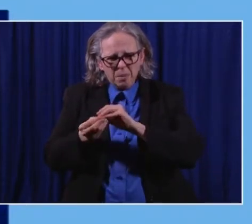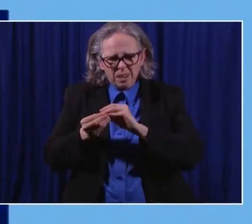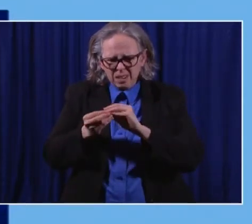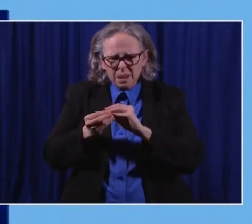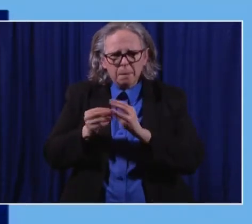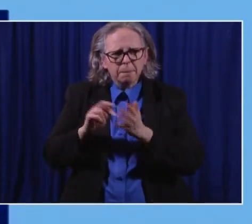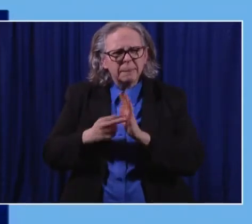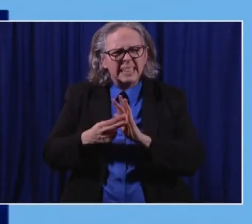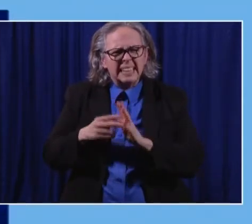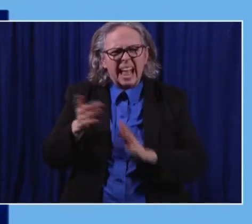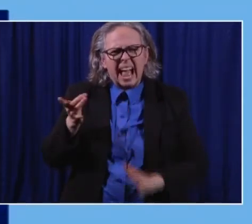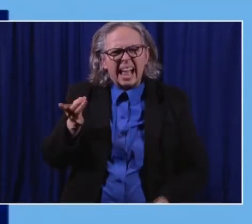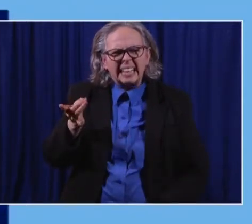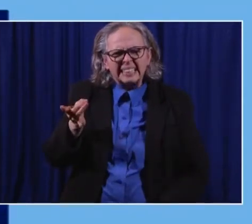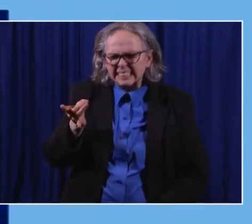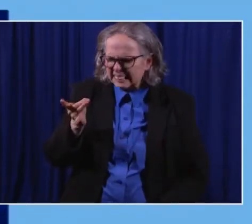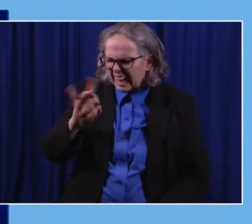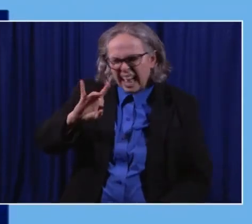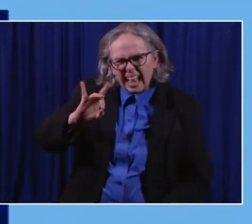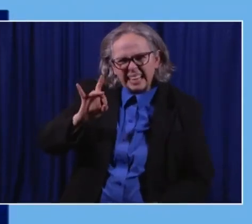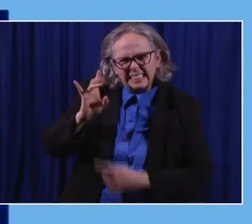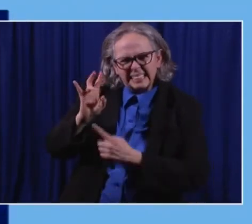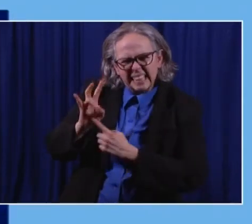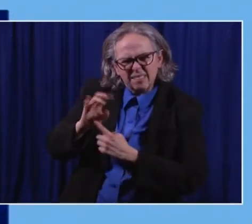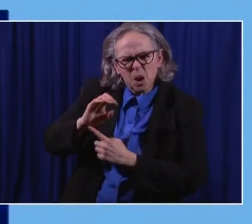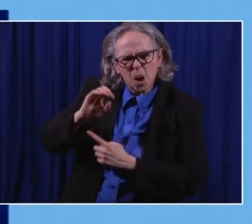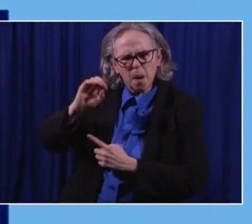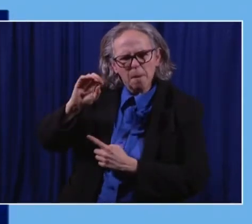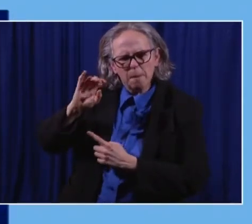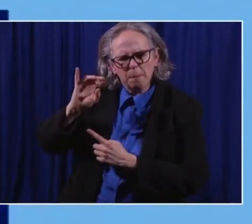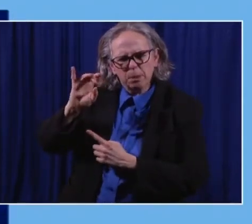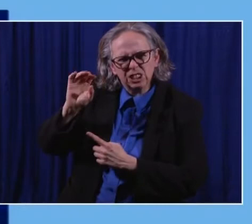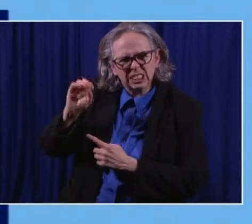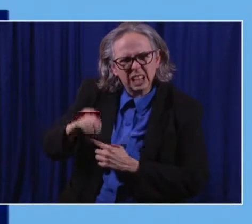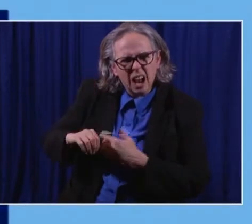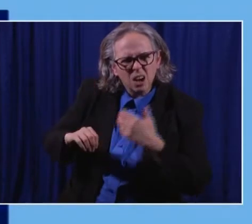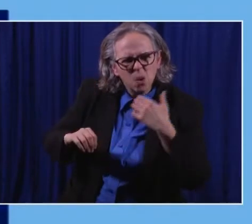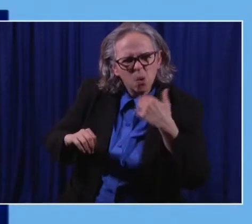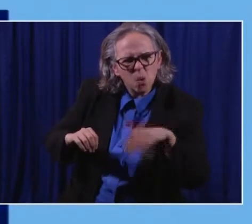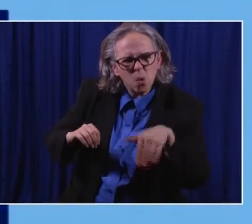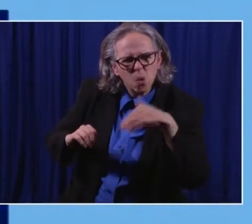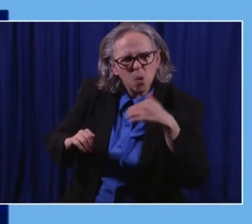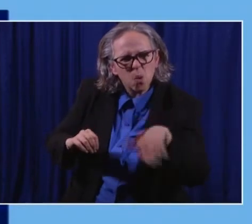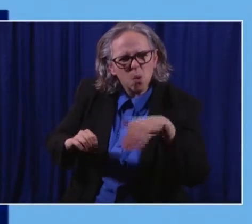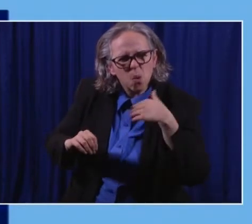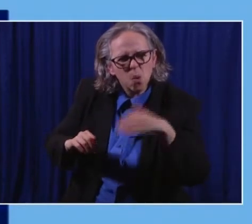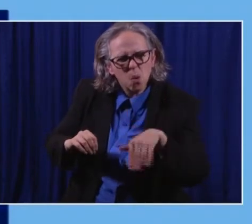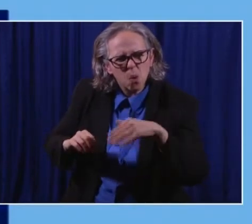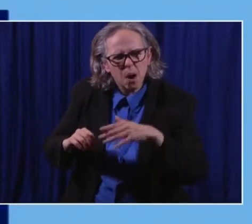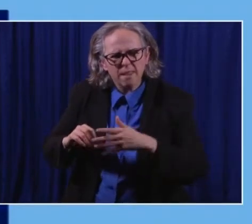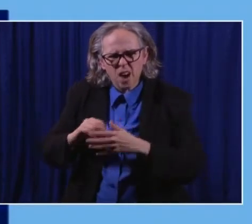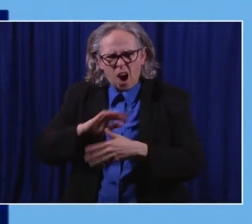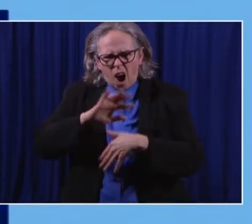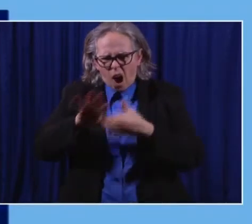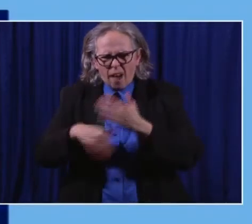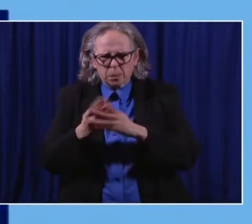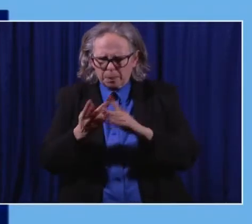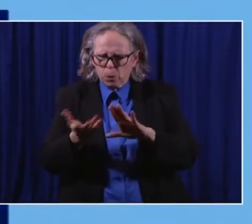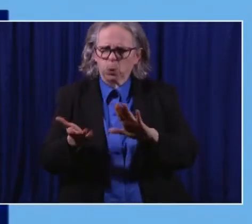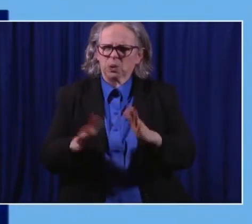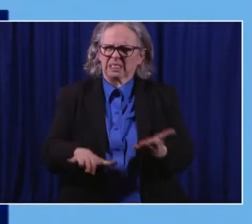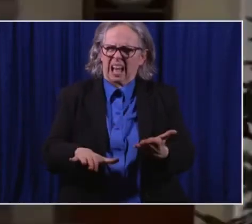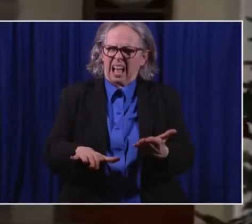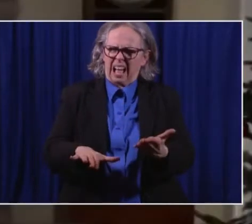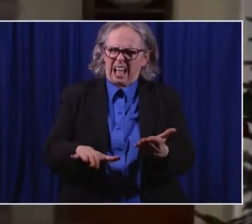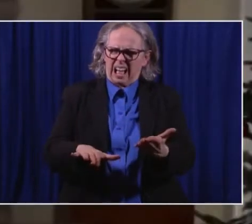of the population of the state of excuse me at 86.8% of all those who have died from from